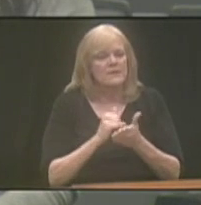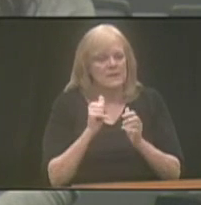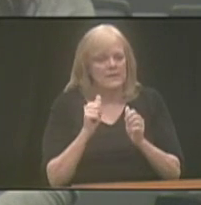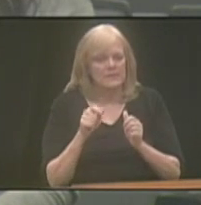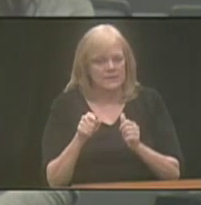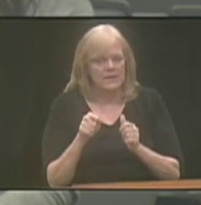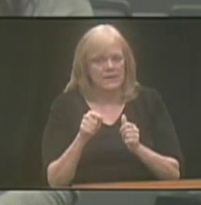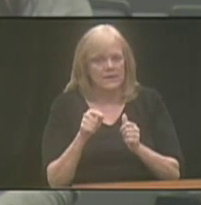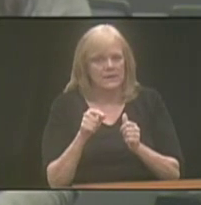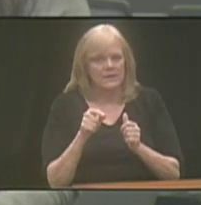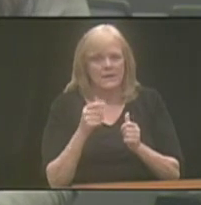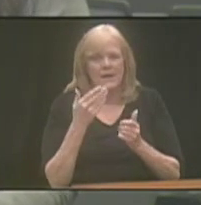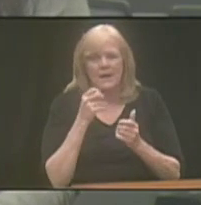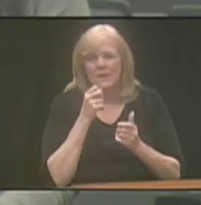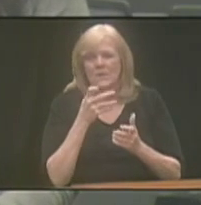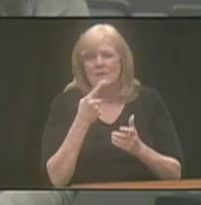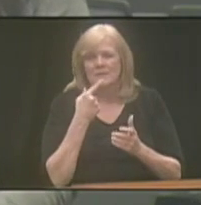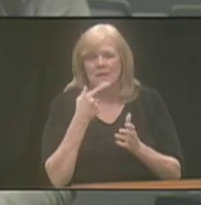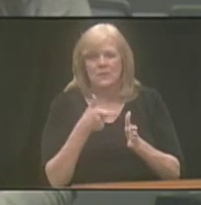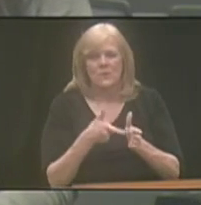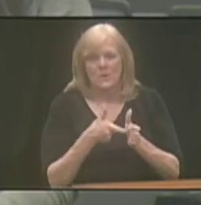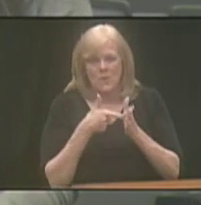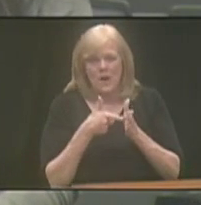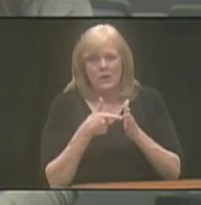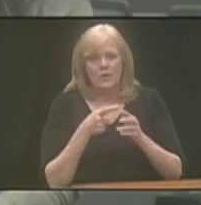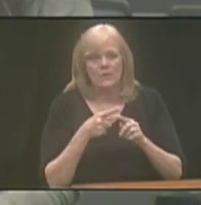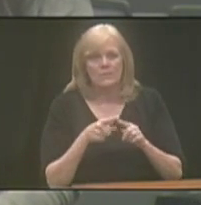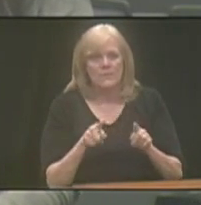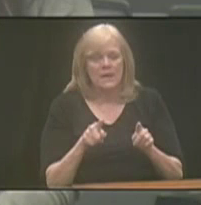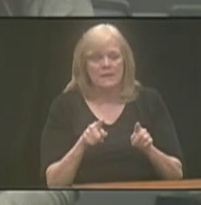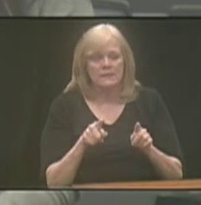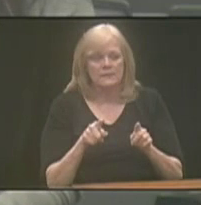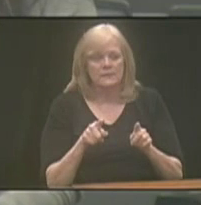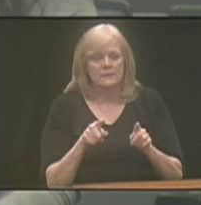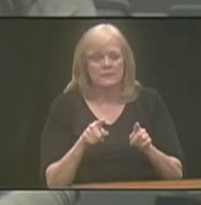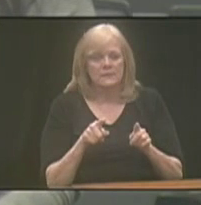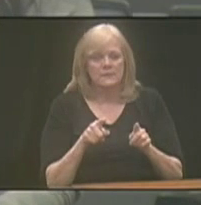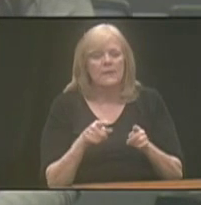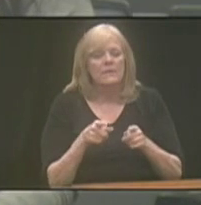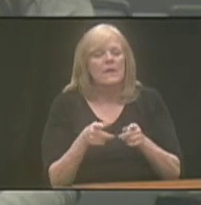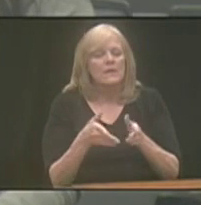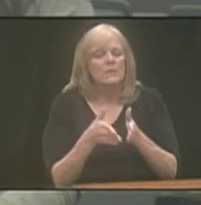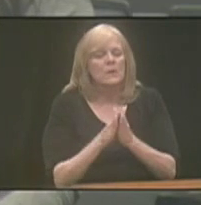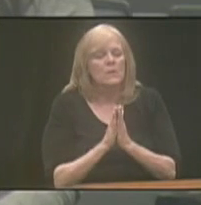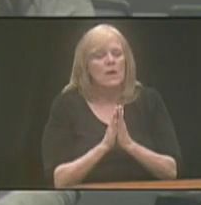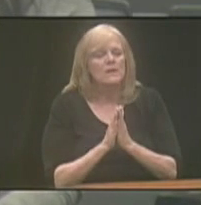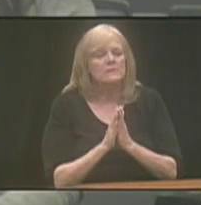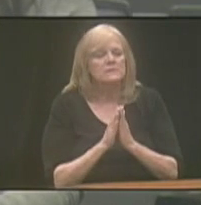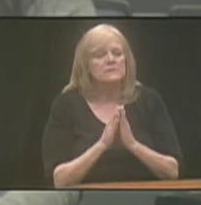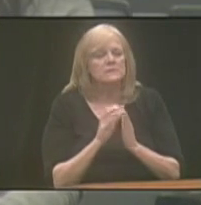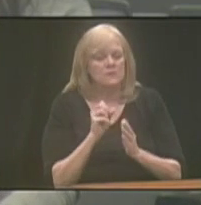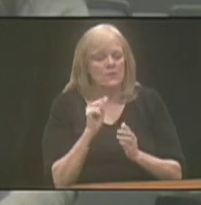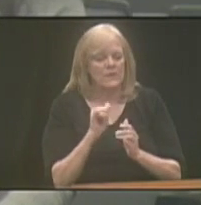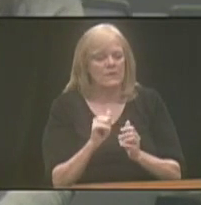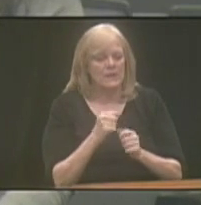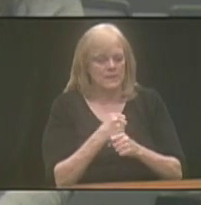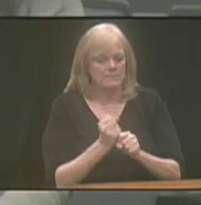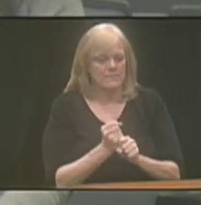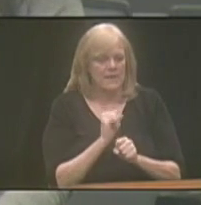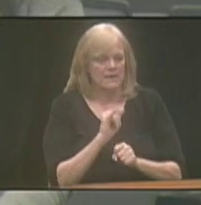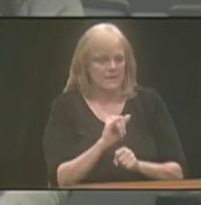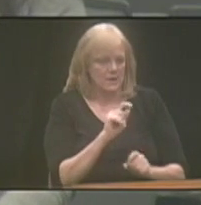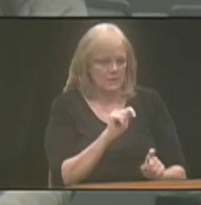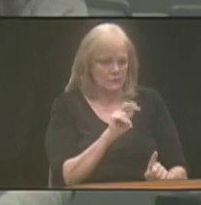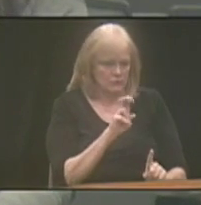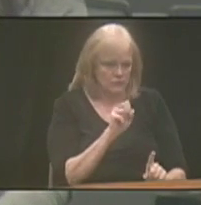I don't want to say maybe require, but request an order to really make that